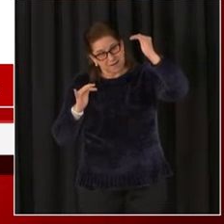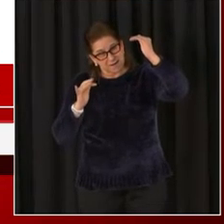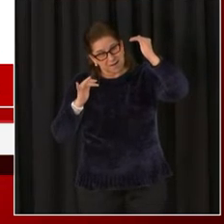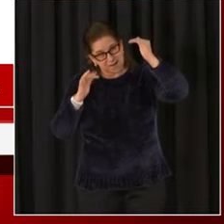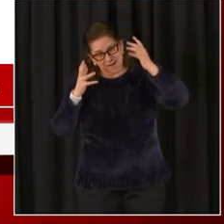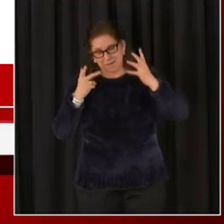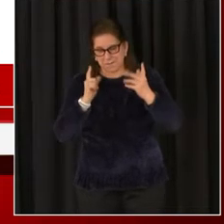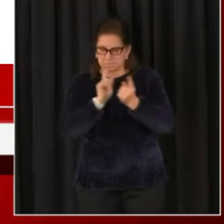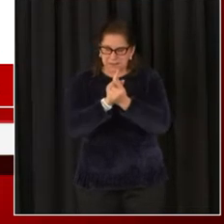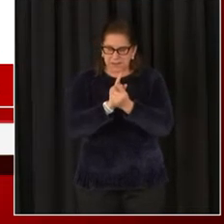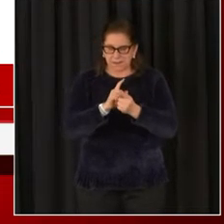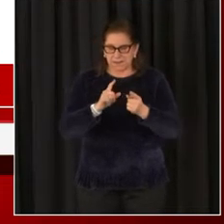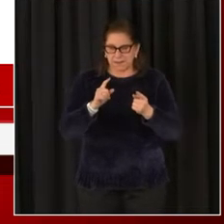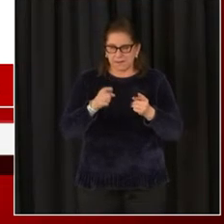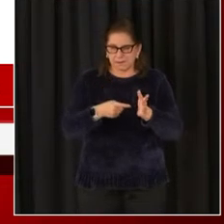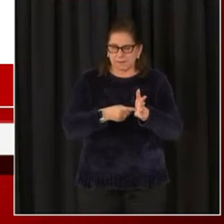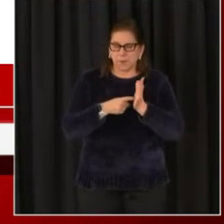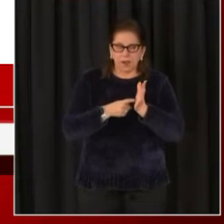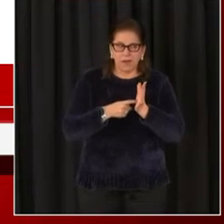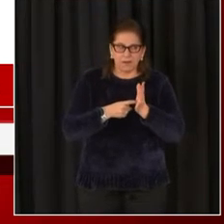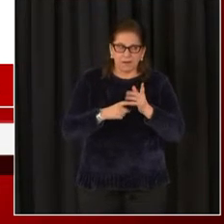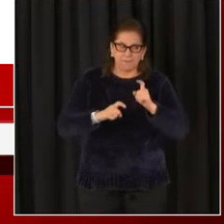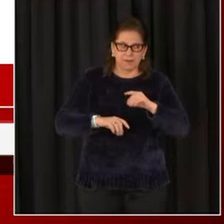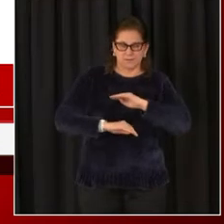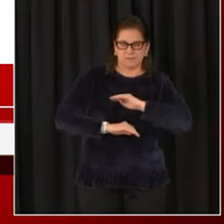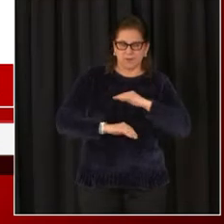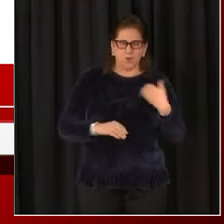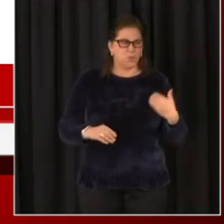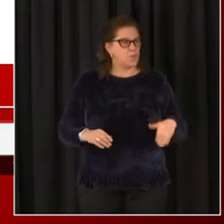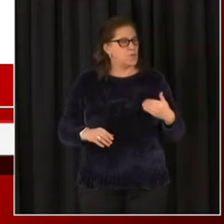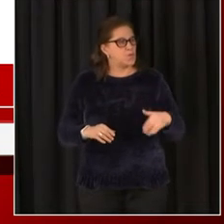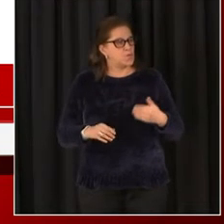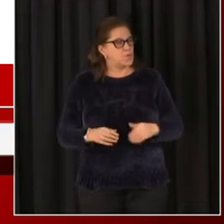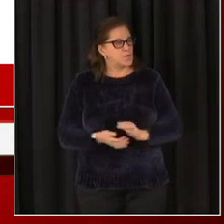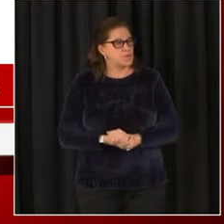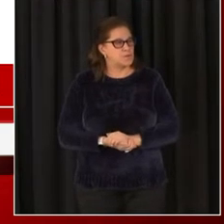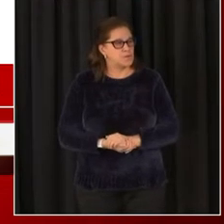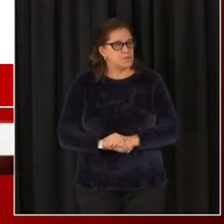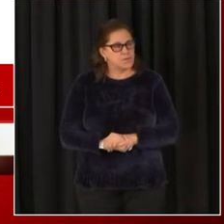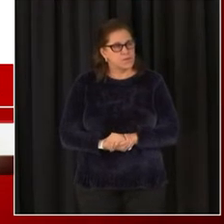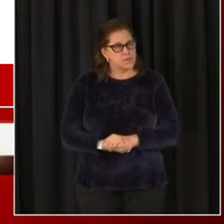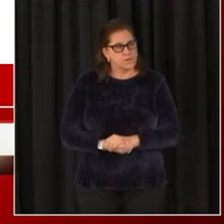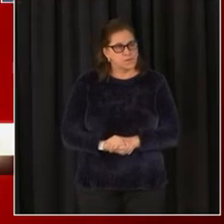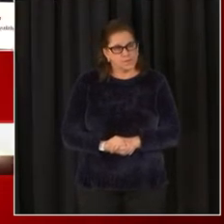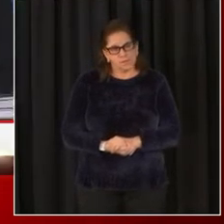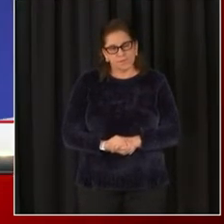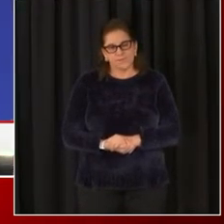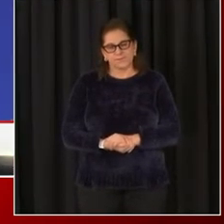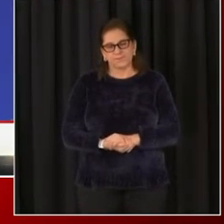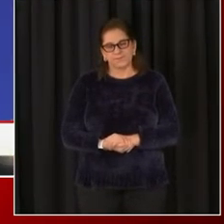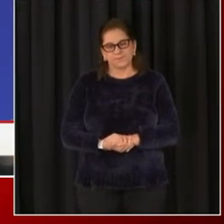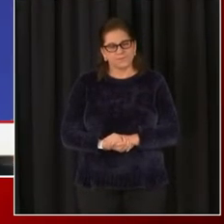coming week to these critically important efforts. Thank you, Madam Mayor. Thank you, Dr. Nesbitt.